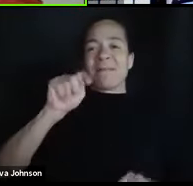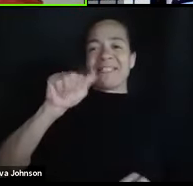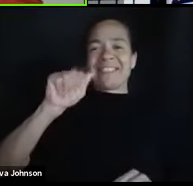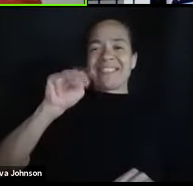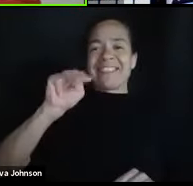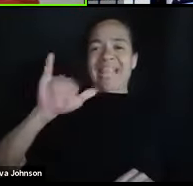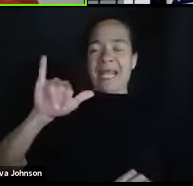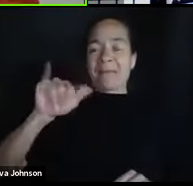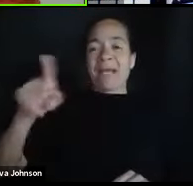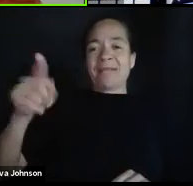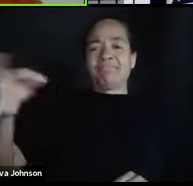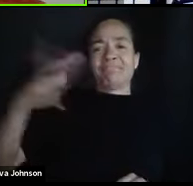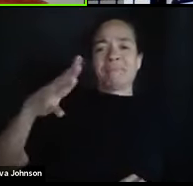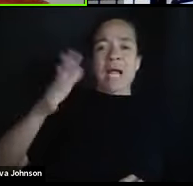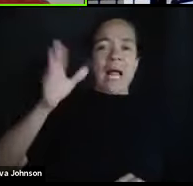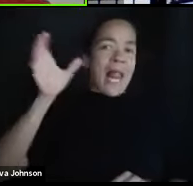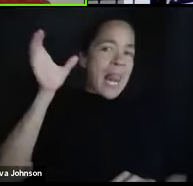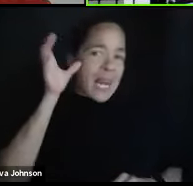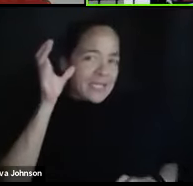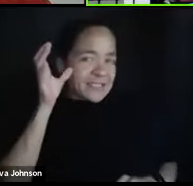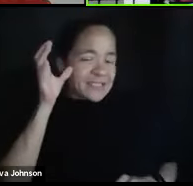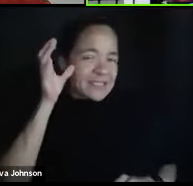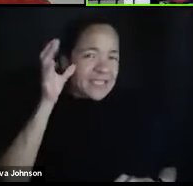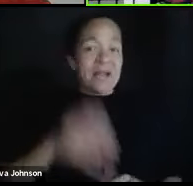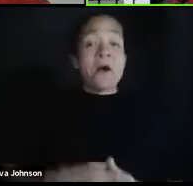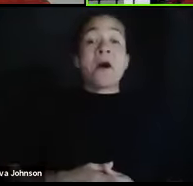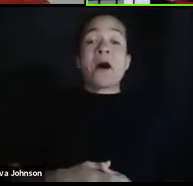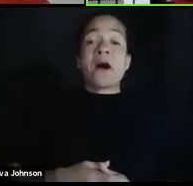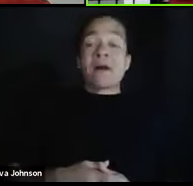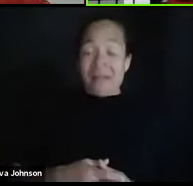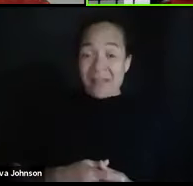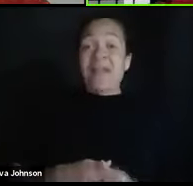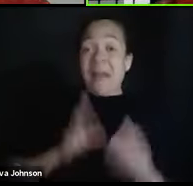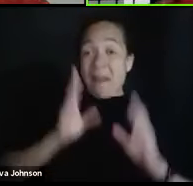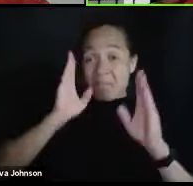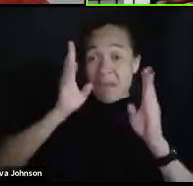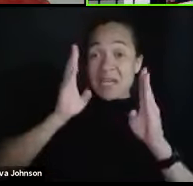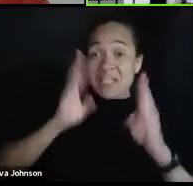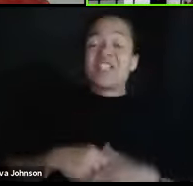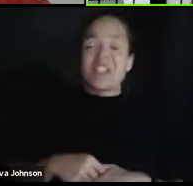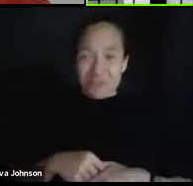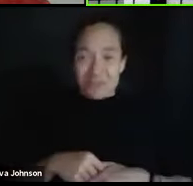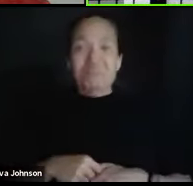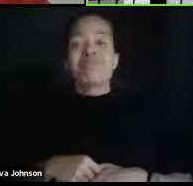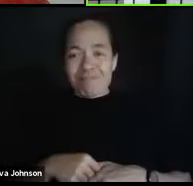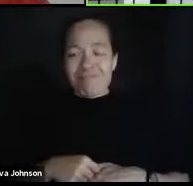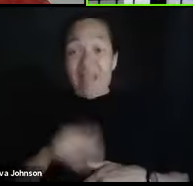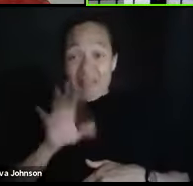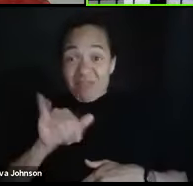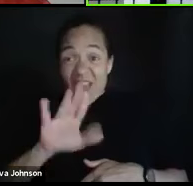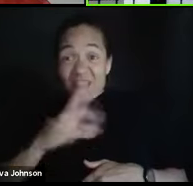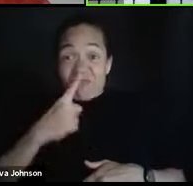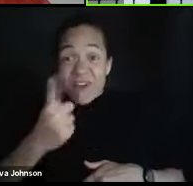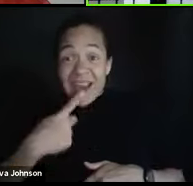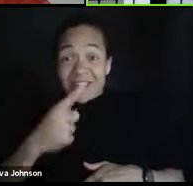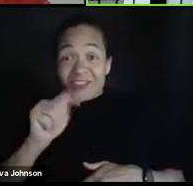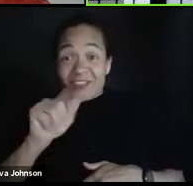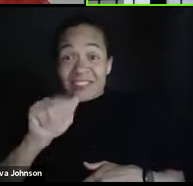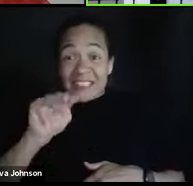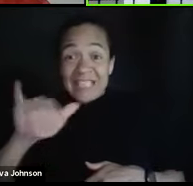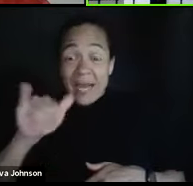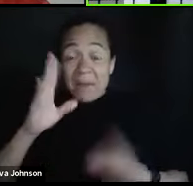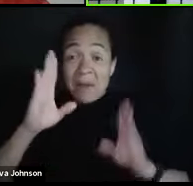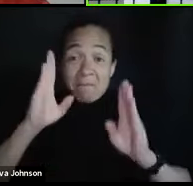Tammy says listening. Listening, paying attention, basically. that it, Tammy? Paying attention, listening?